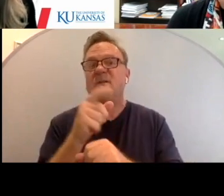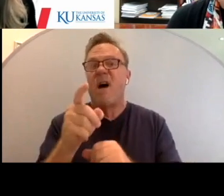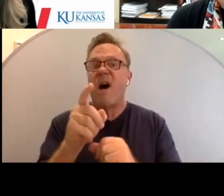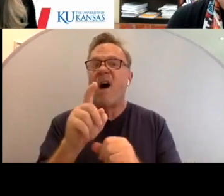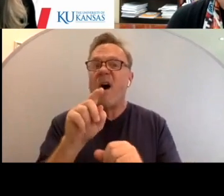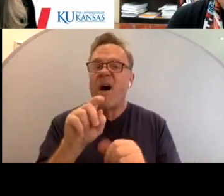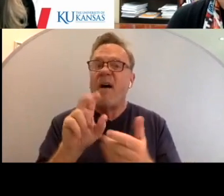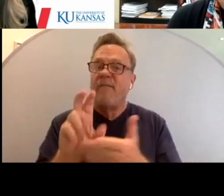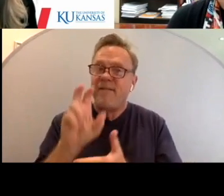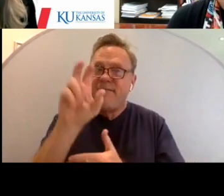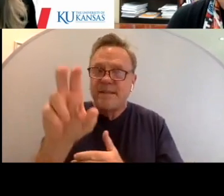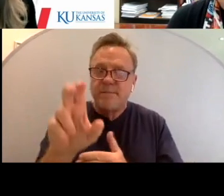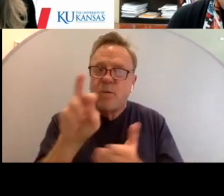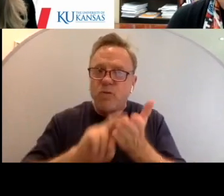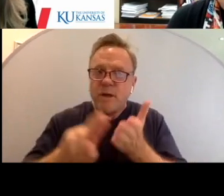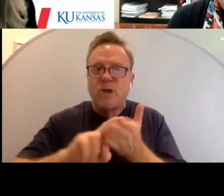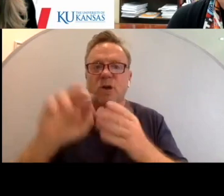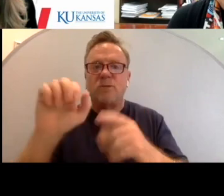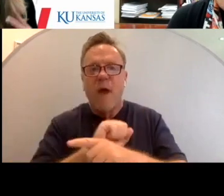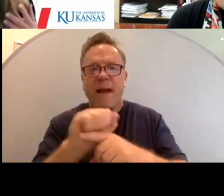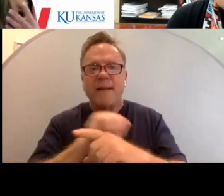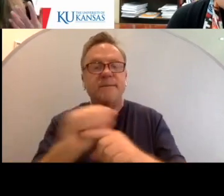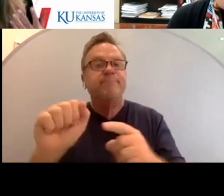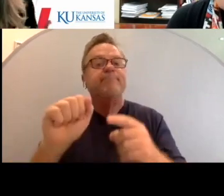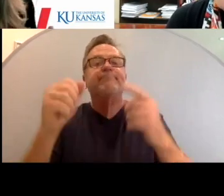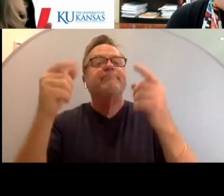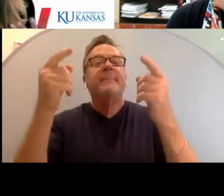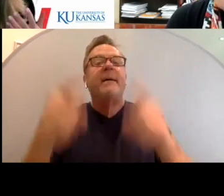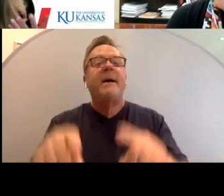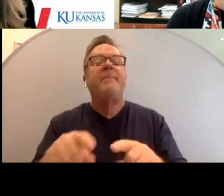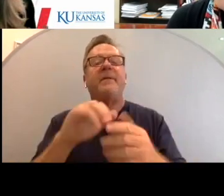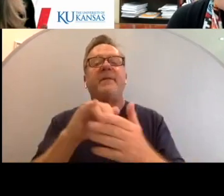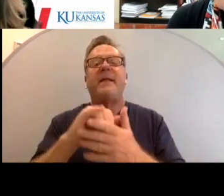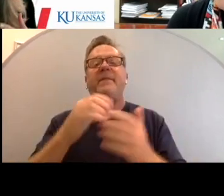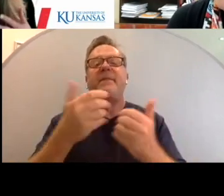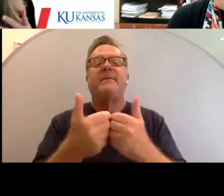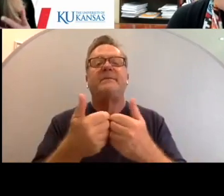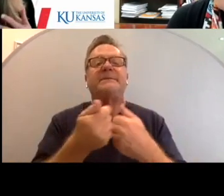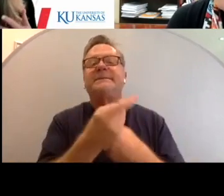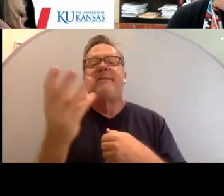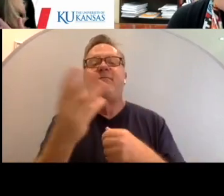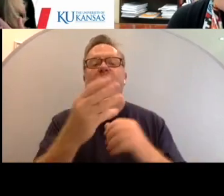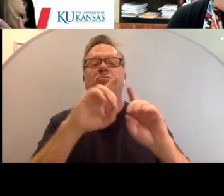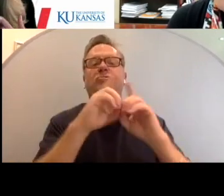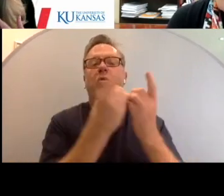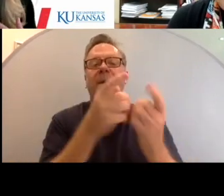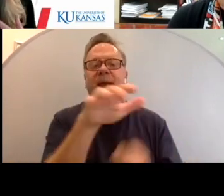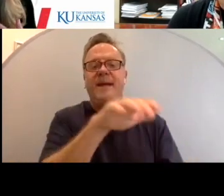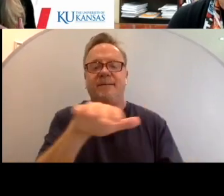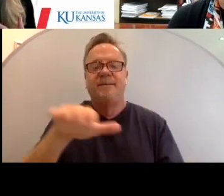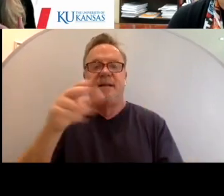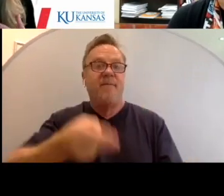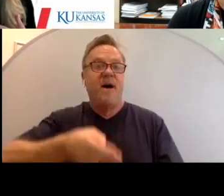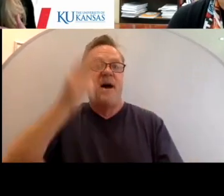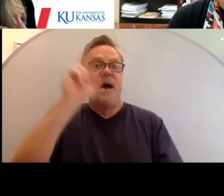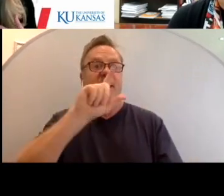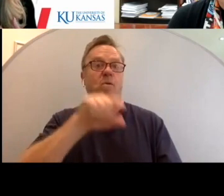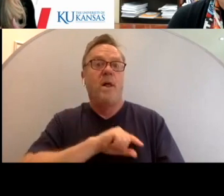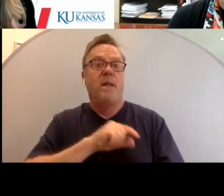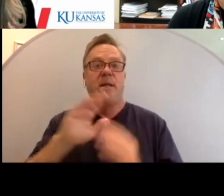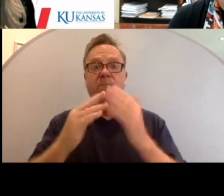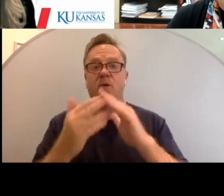in research and research and And it came out that there are several domains of high quality community living